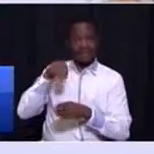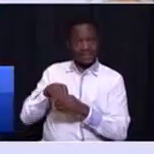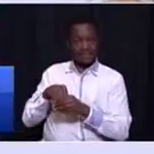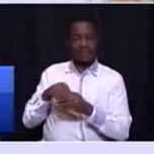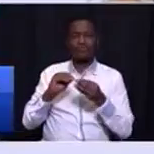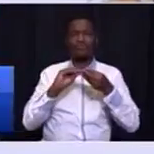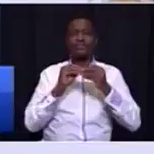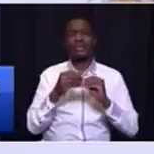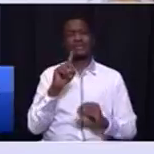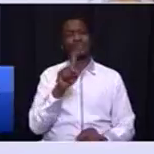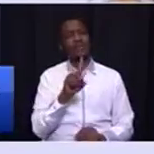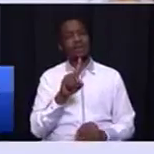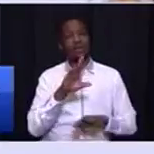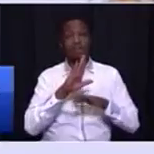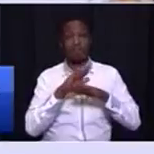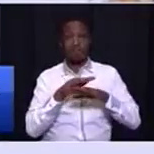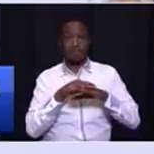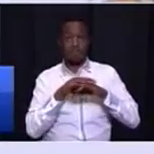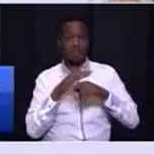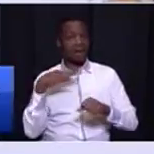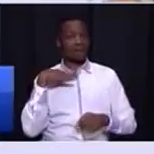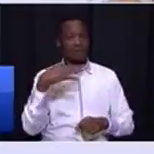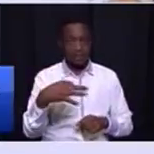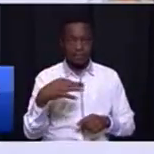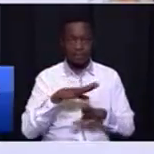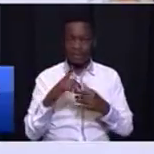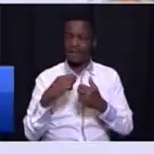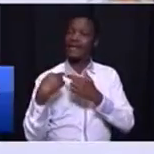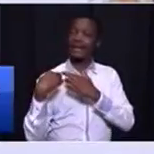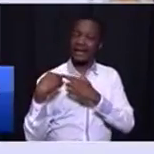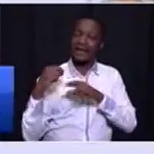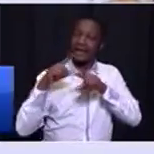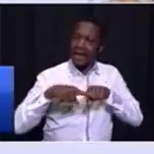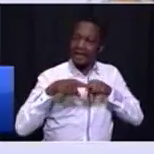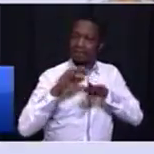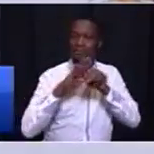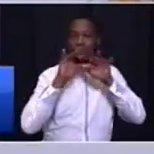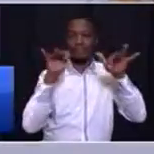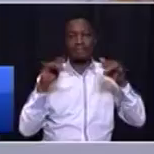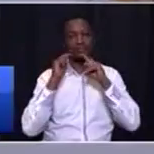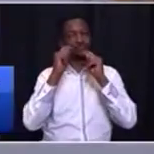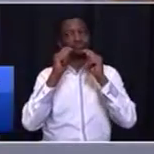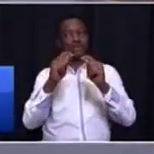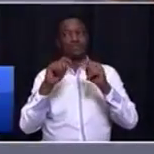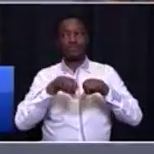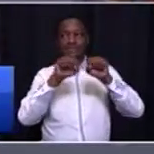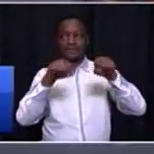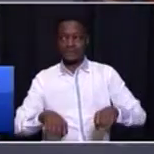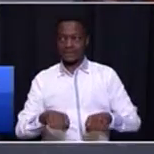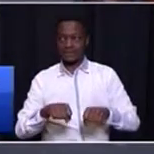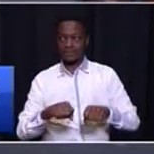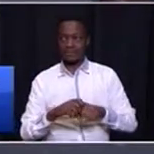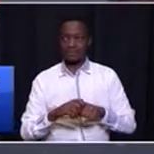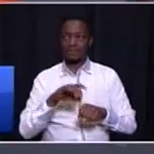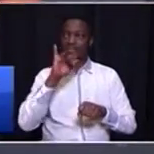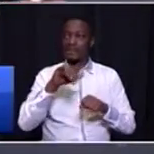affordable, reliable public transport system that will bring people closer